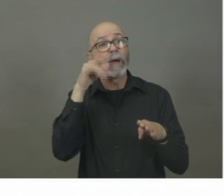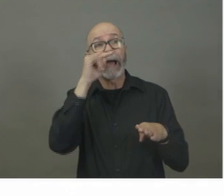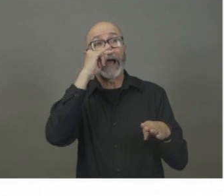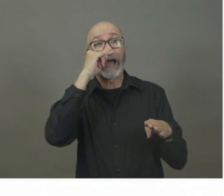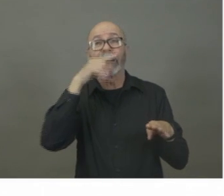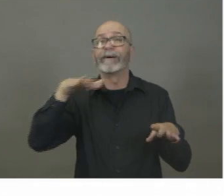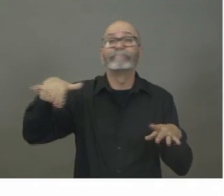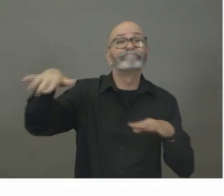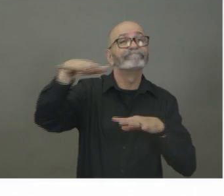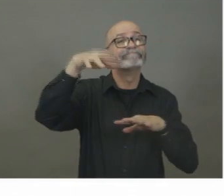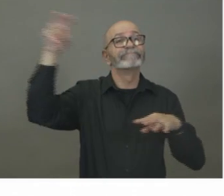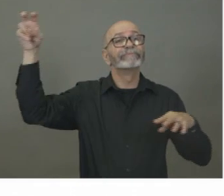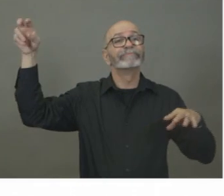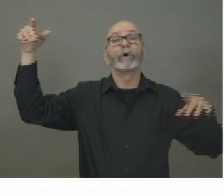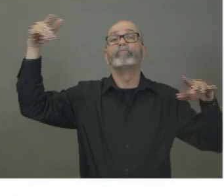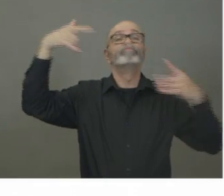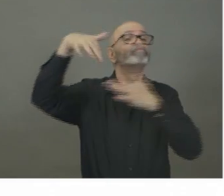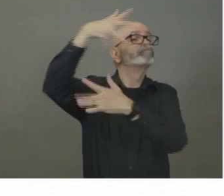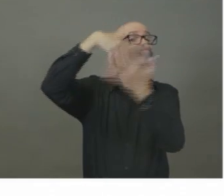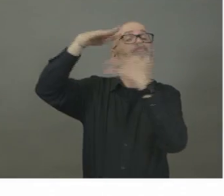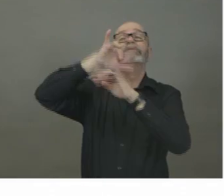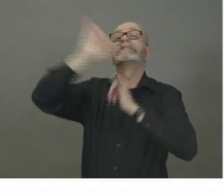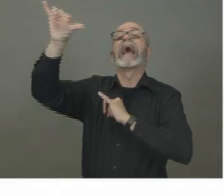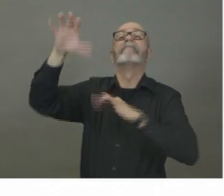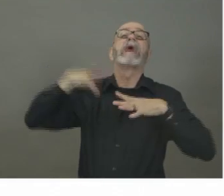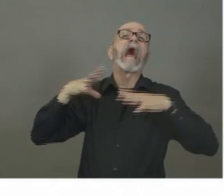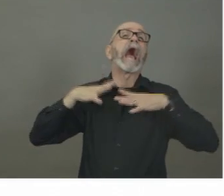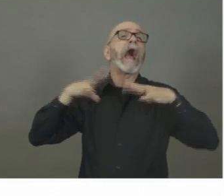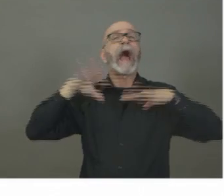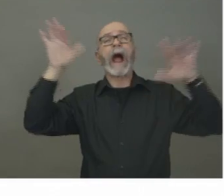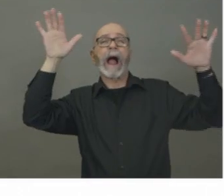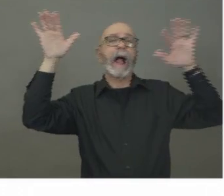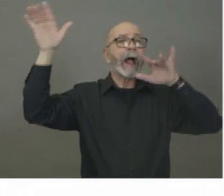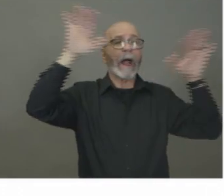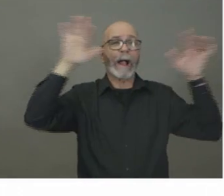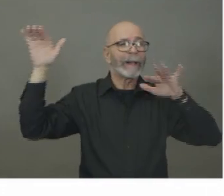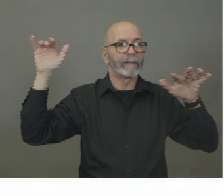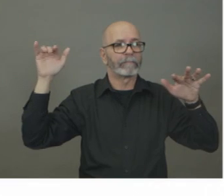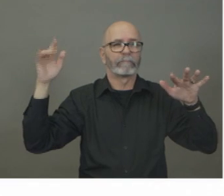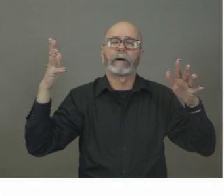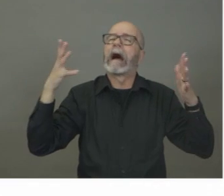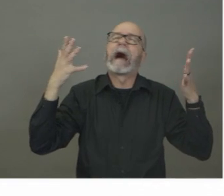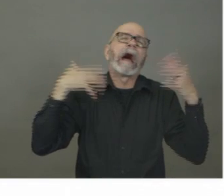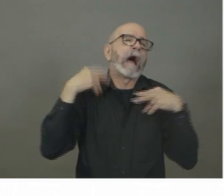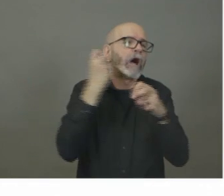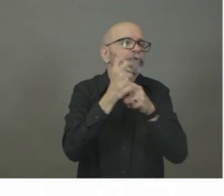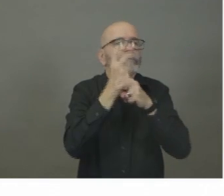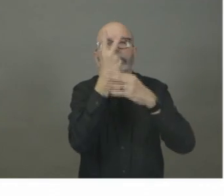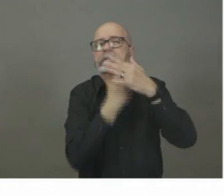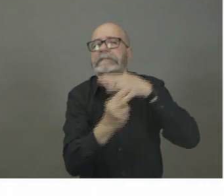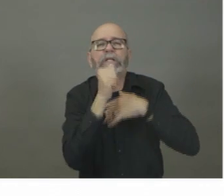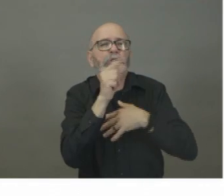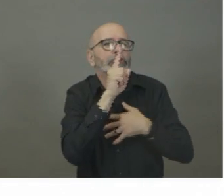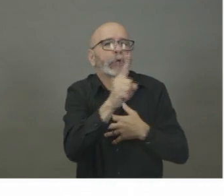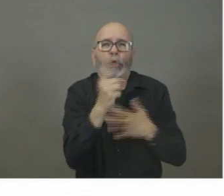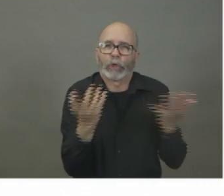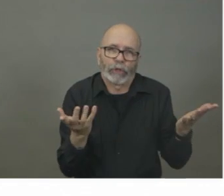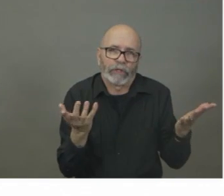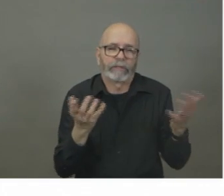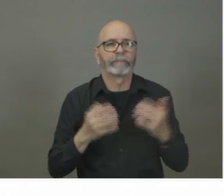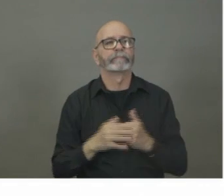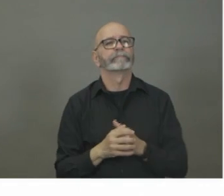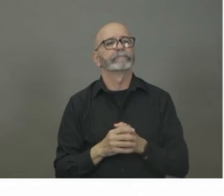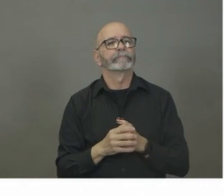opening. They could extend their vacations. There be any number of reasons why they might not have been able to isolate away from the virus.